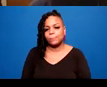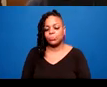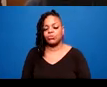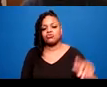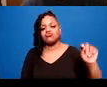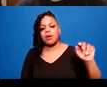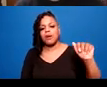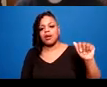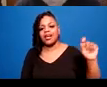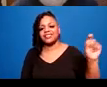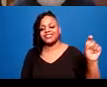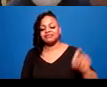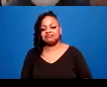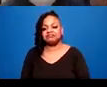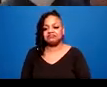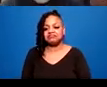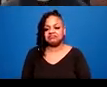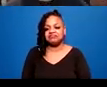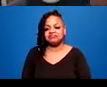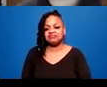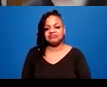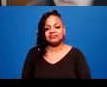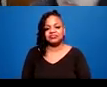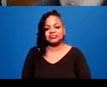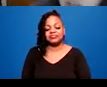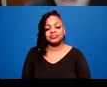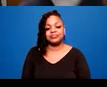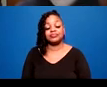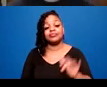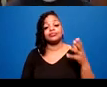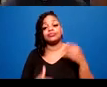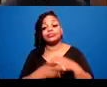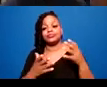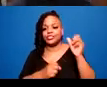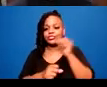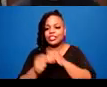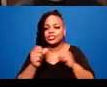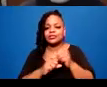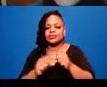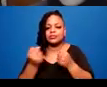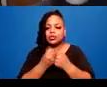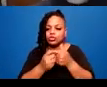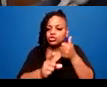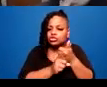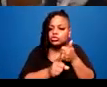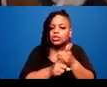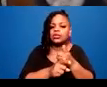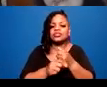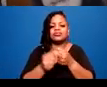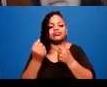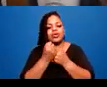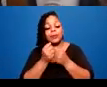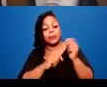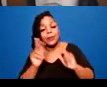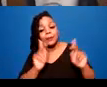gives you strategies to support yourself and folks around you. I always forget that that just got released a couple of